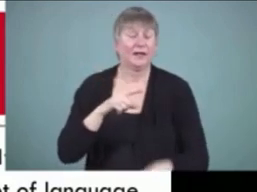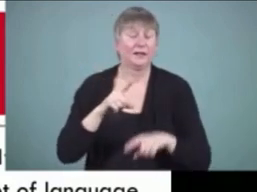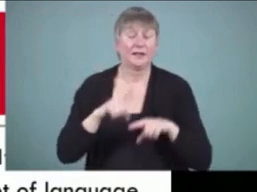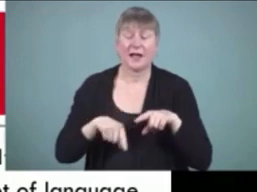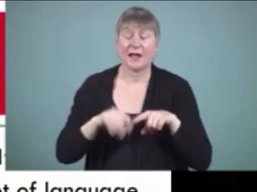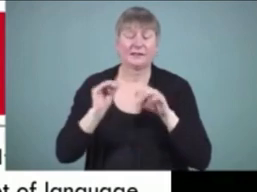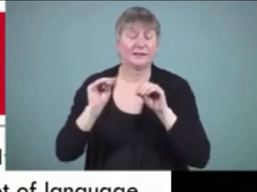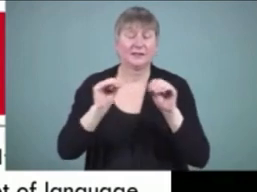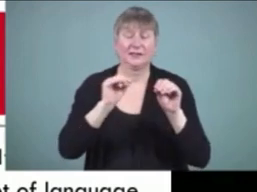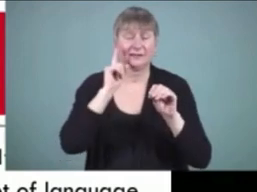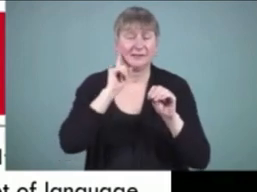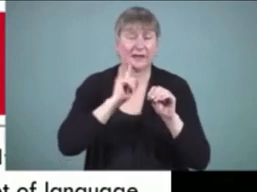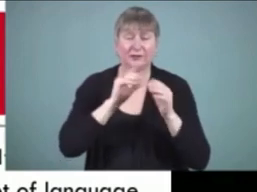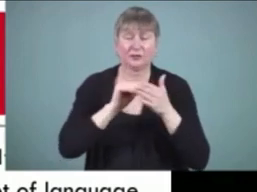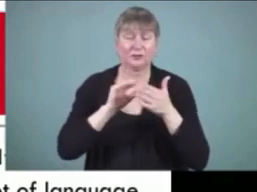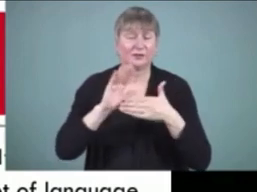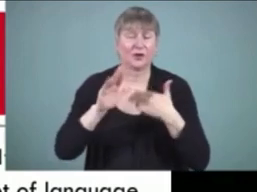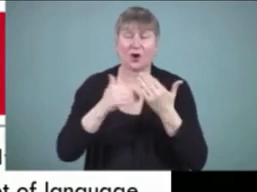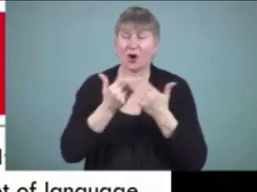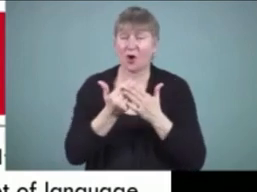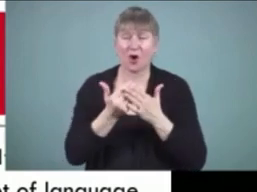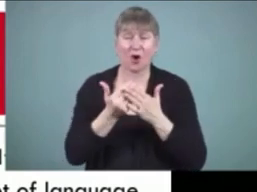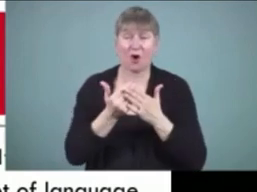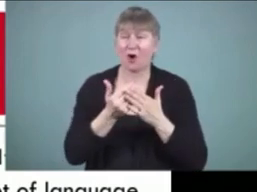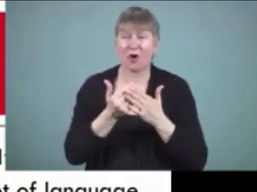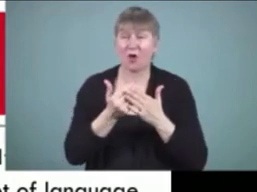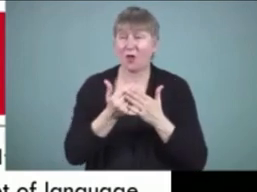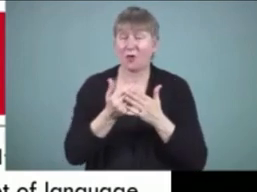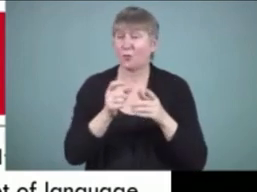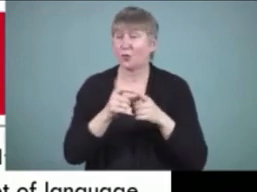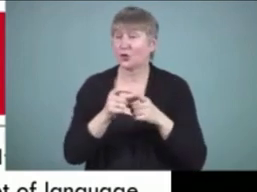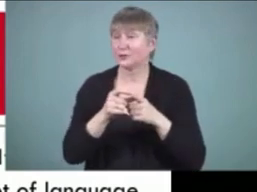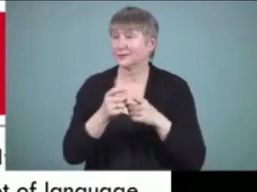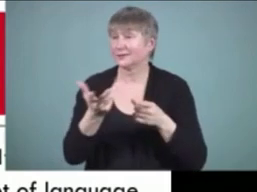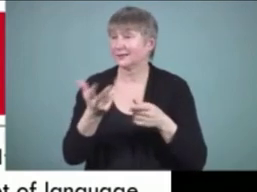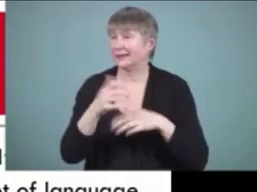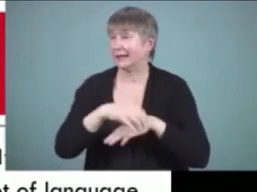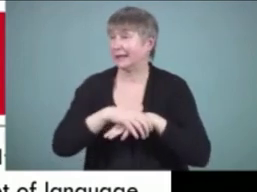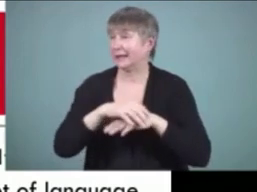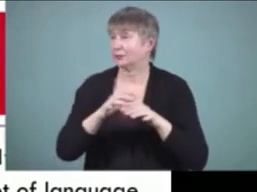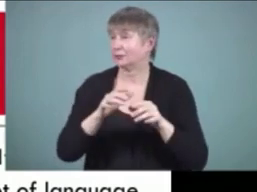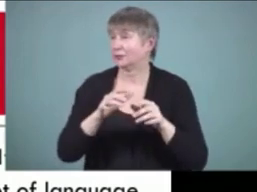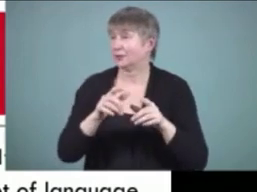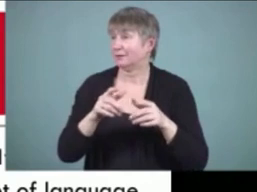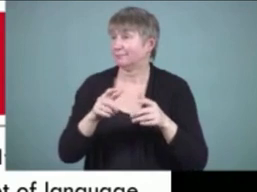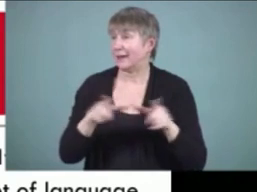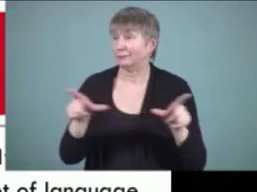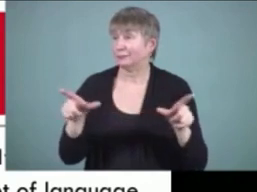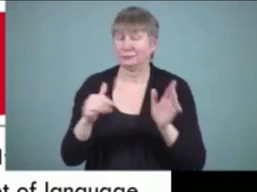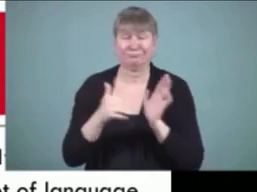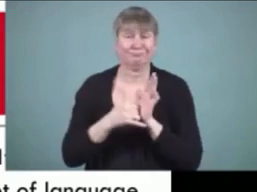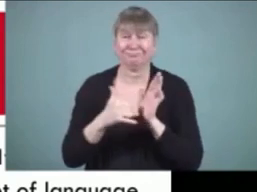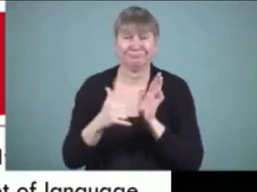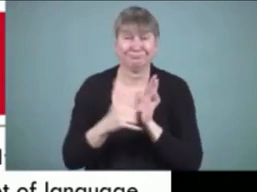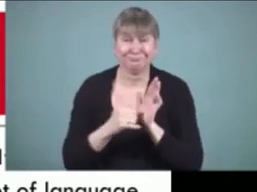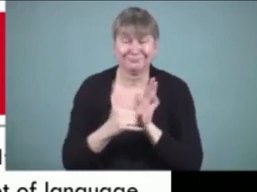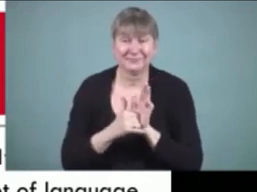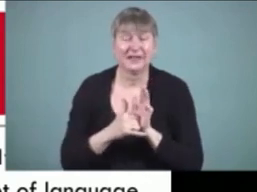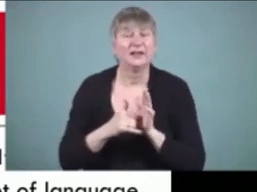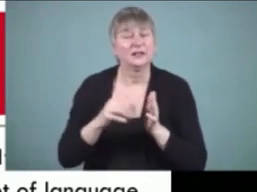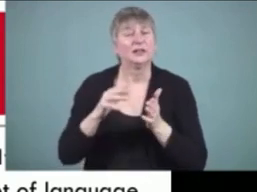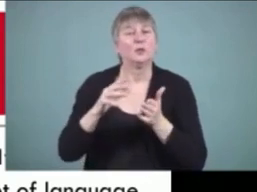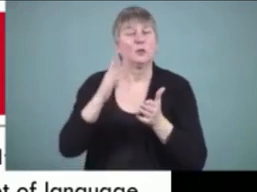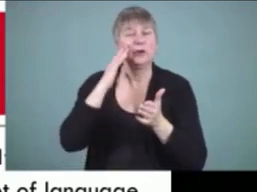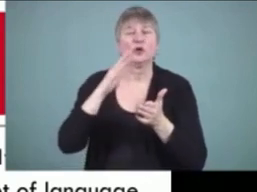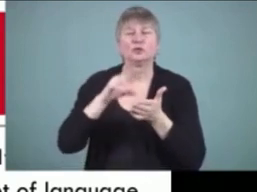deaf students all of the words in the english language through memorization just not possible um we all know kids can learn